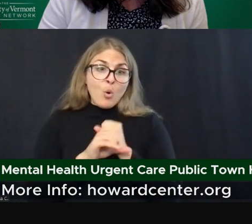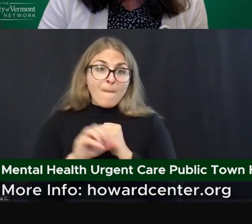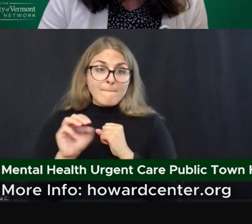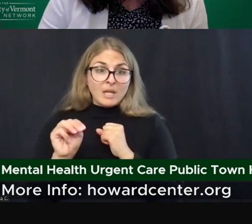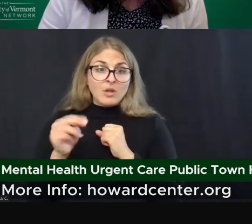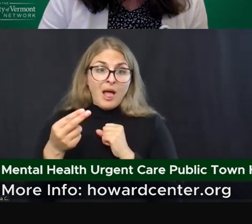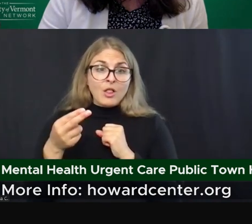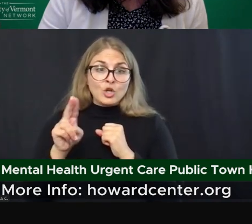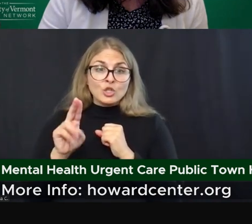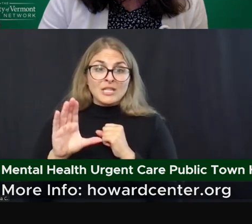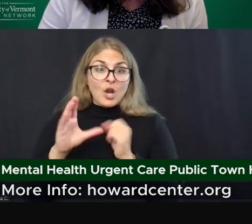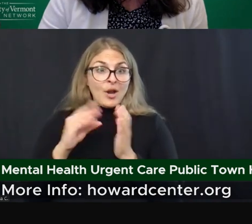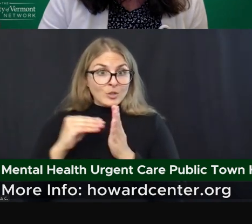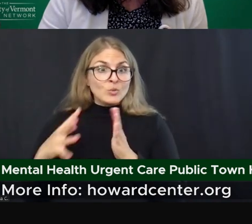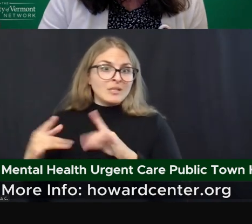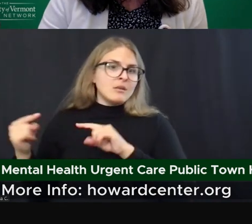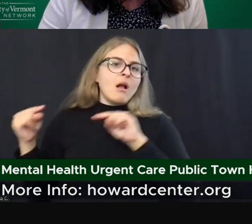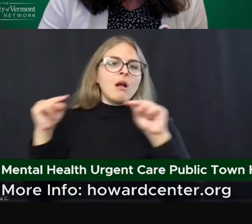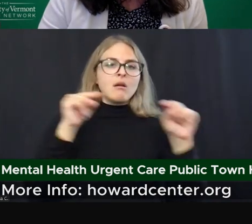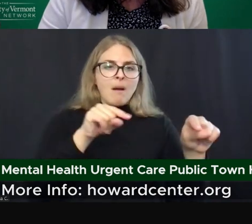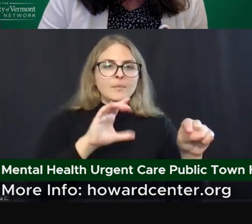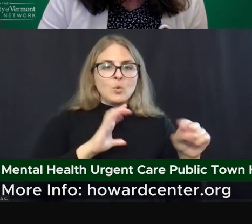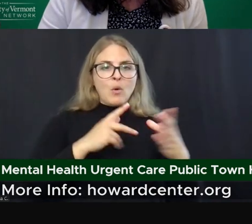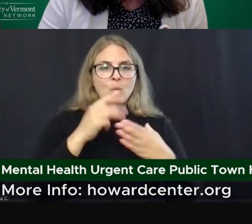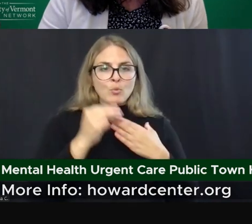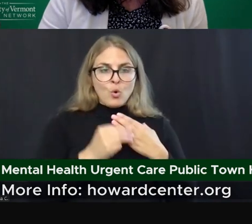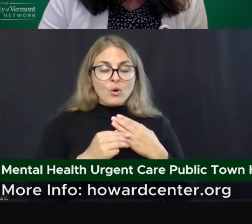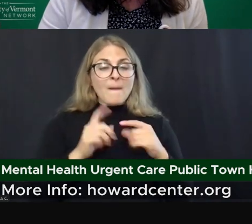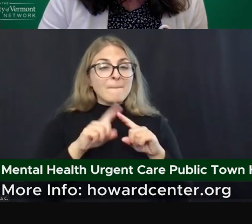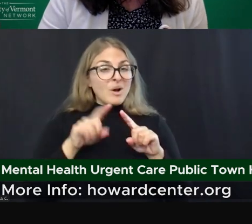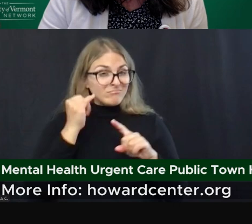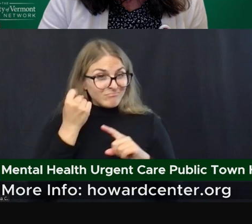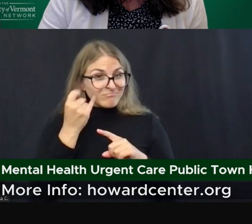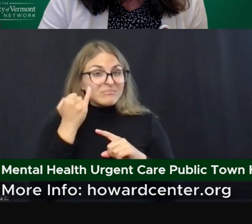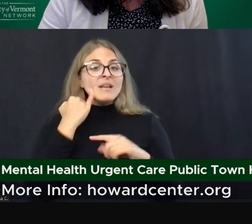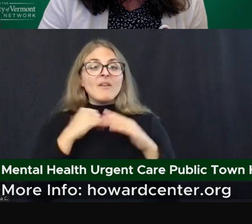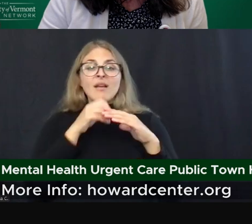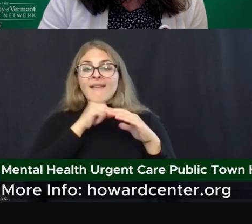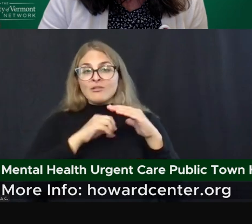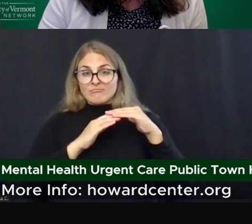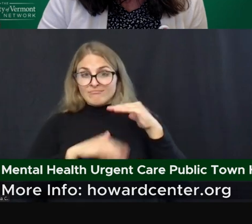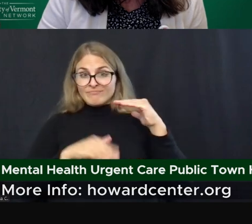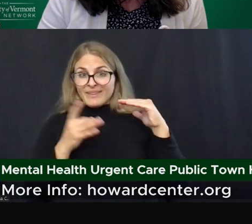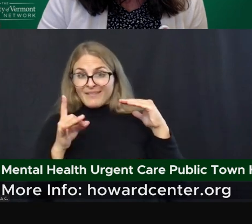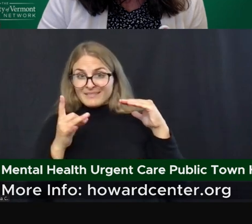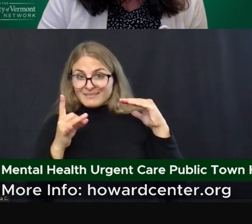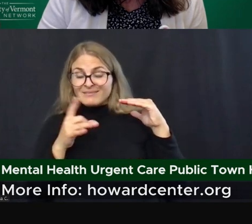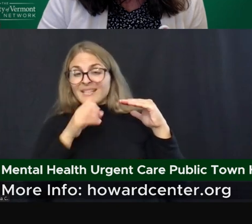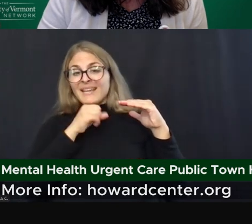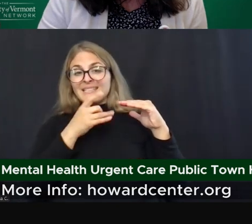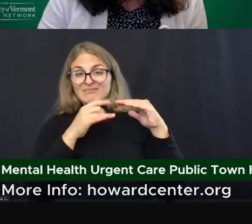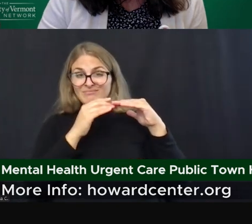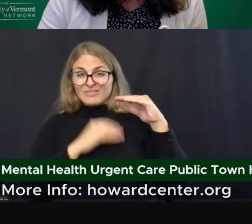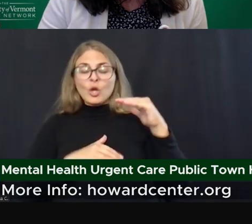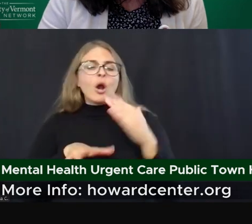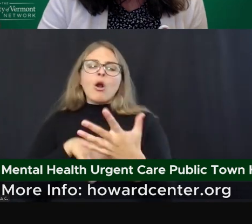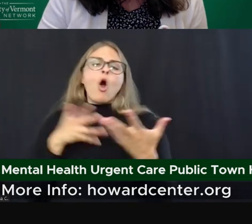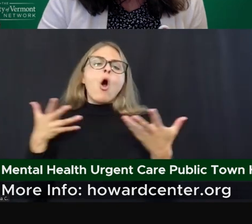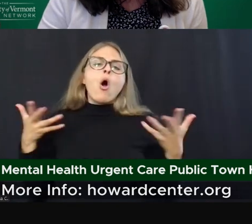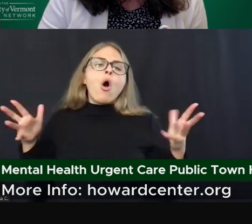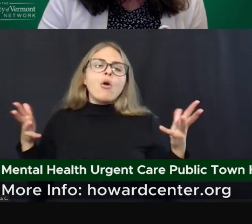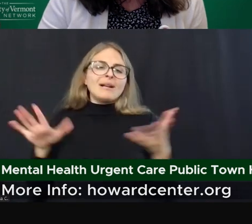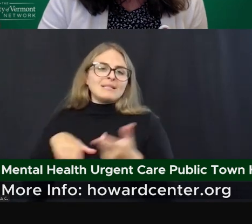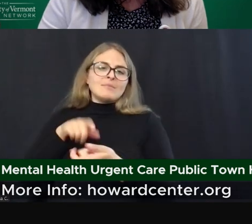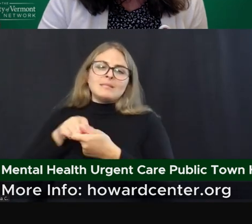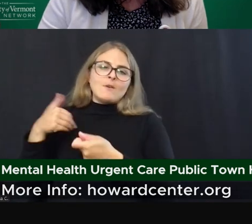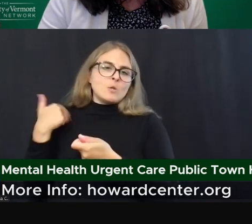and that students will access it. But for people under the age of 18, there are specific youth services through Howard